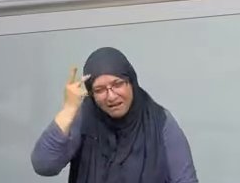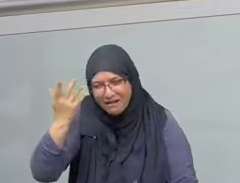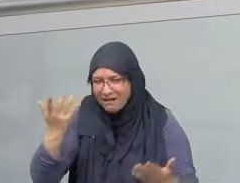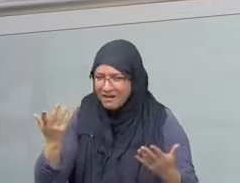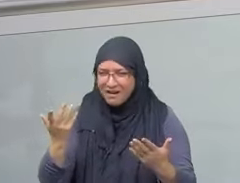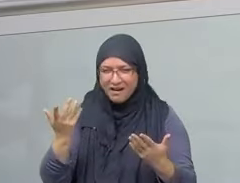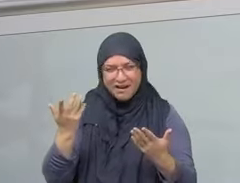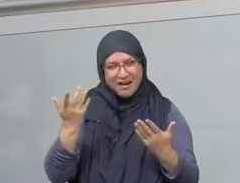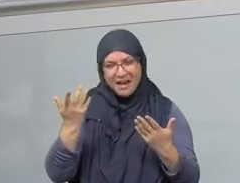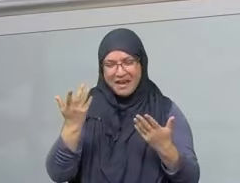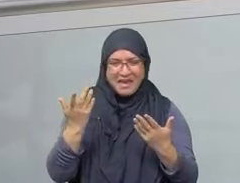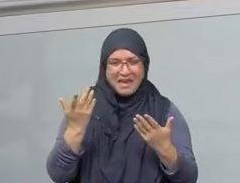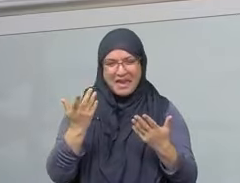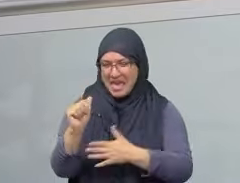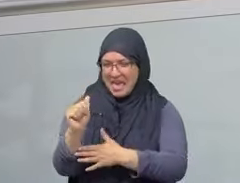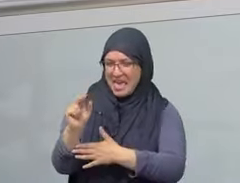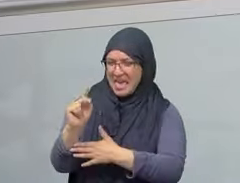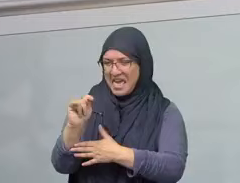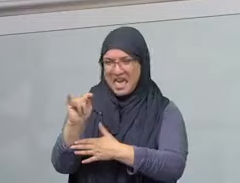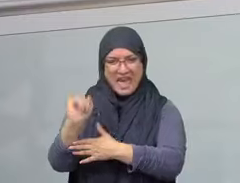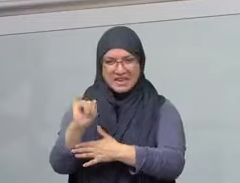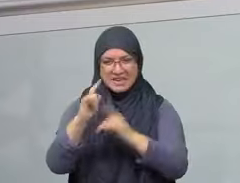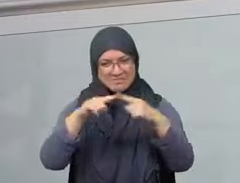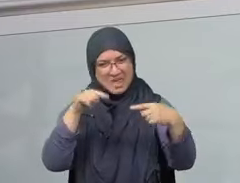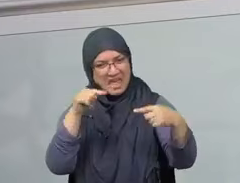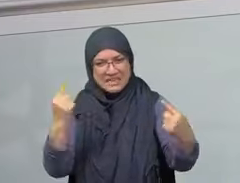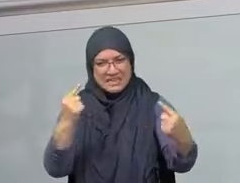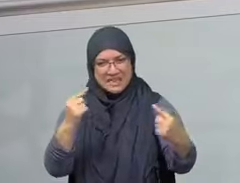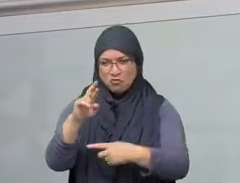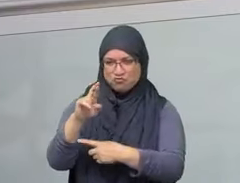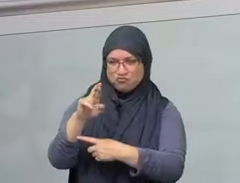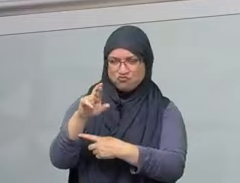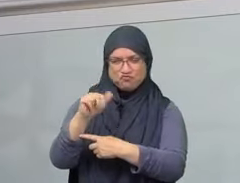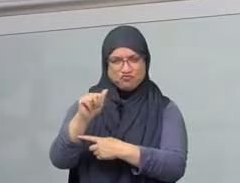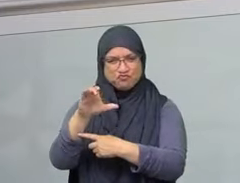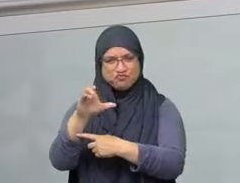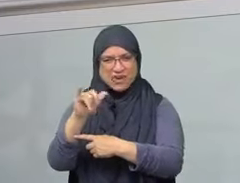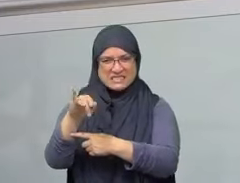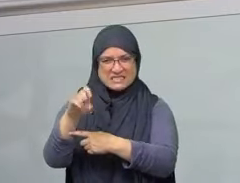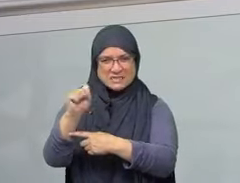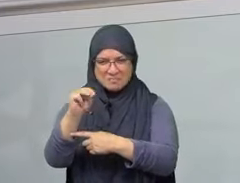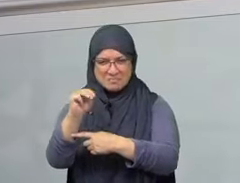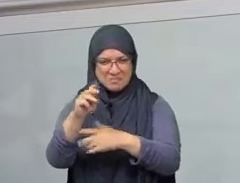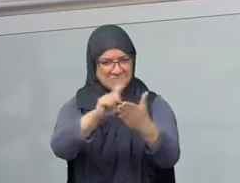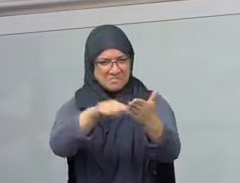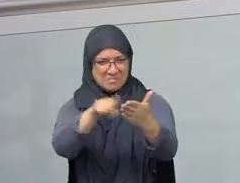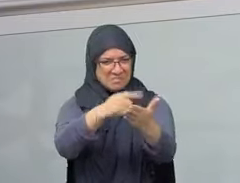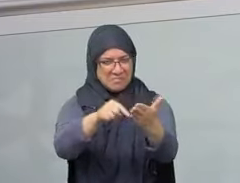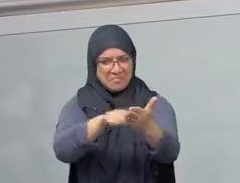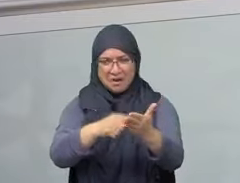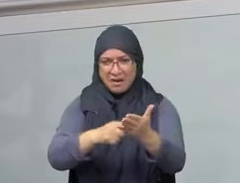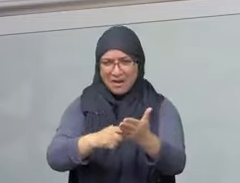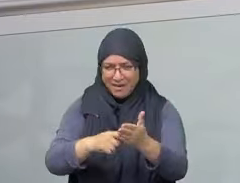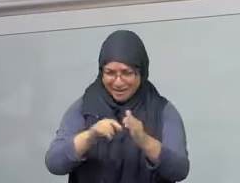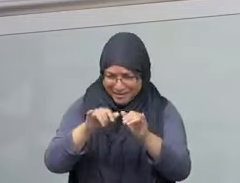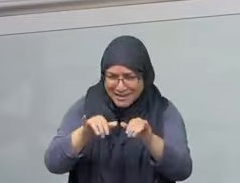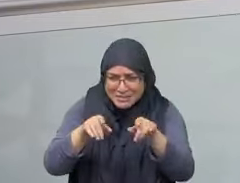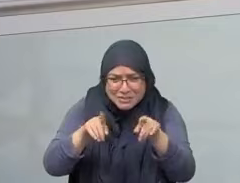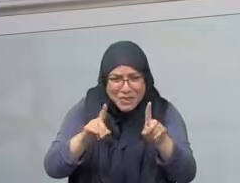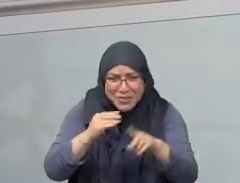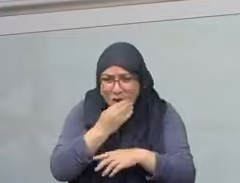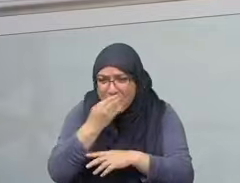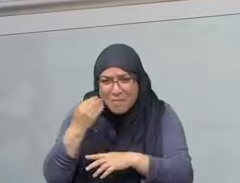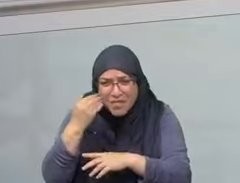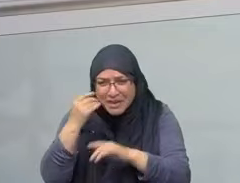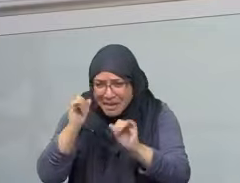to come around and to realize that the murder of innocent children and women in the holiest places in the world is wrong.